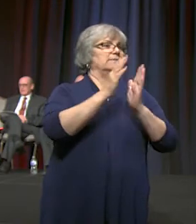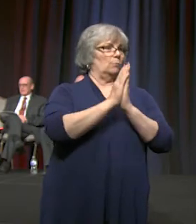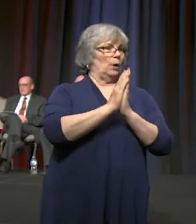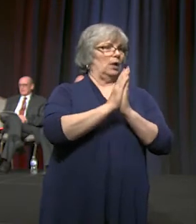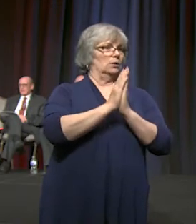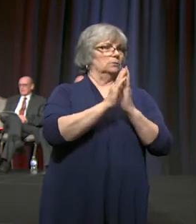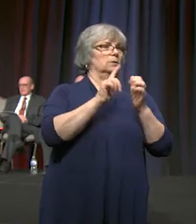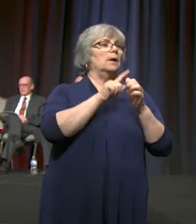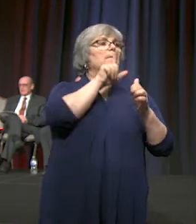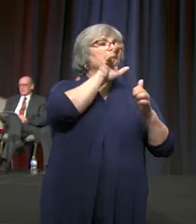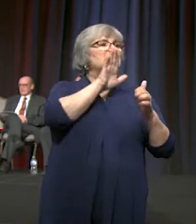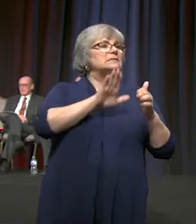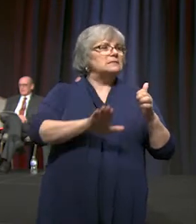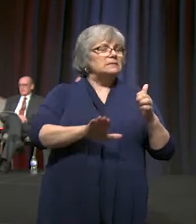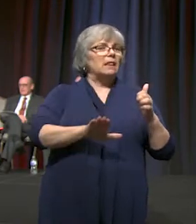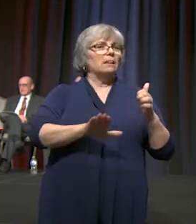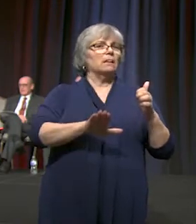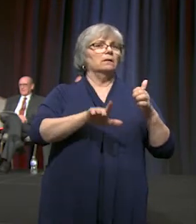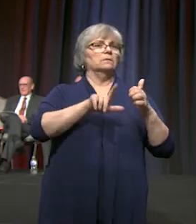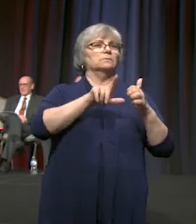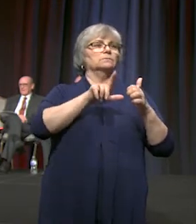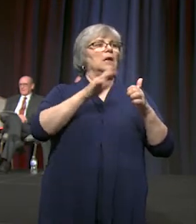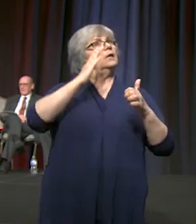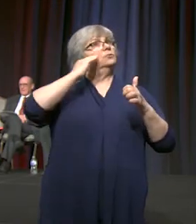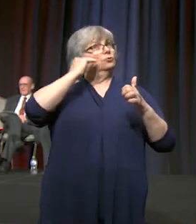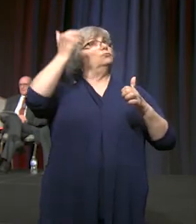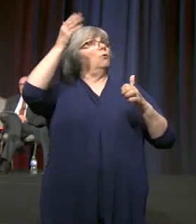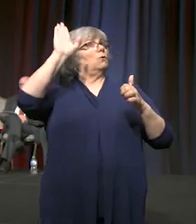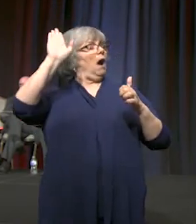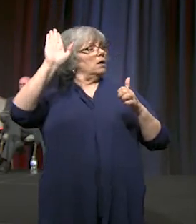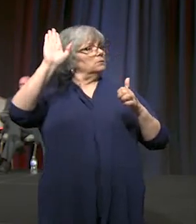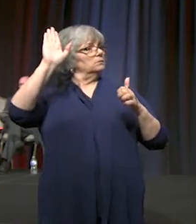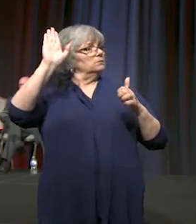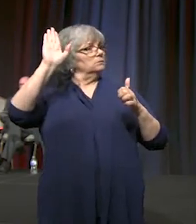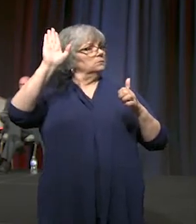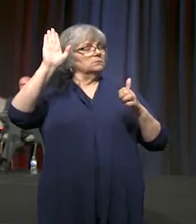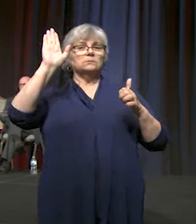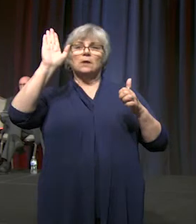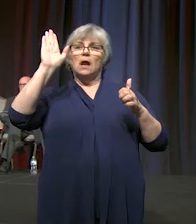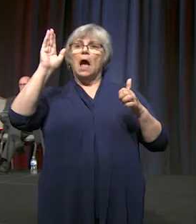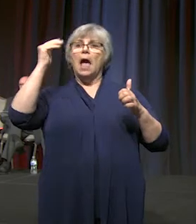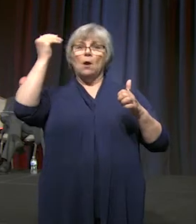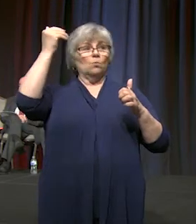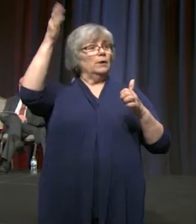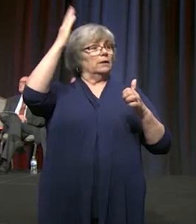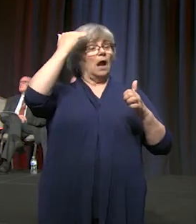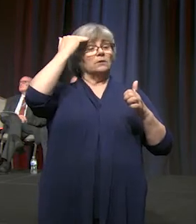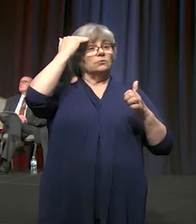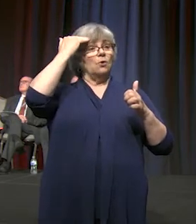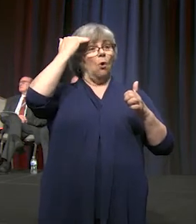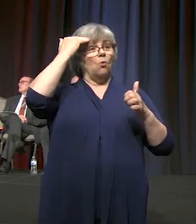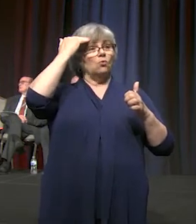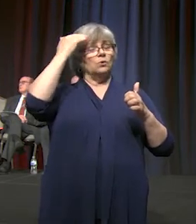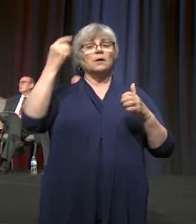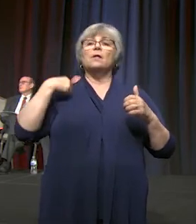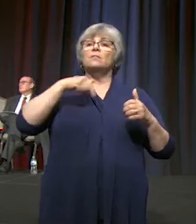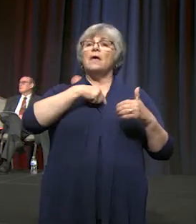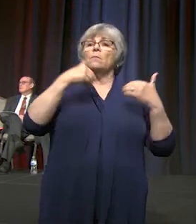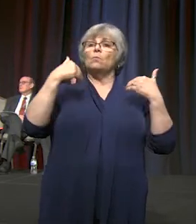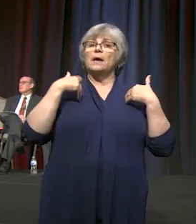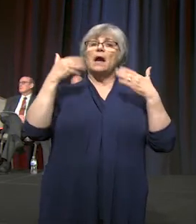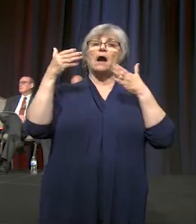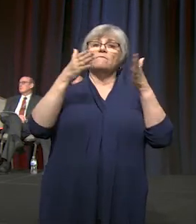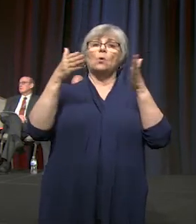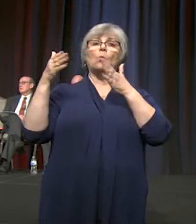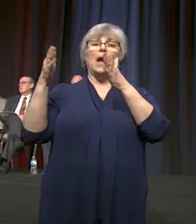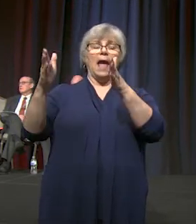Be still is to know God. And when God is known, then we have a way and